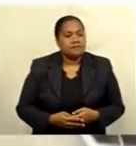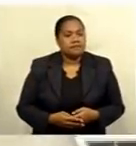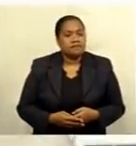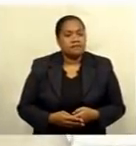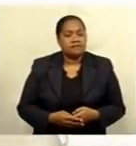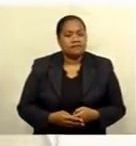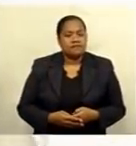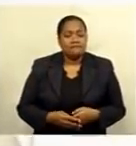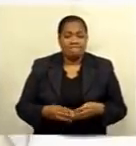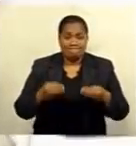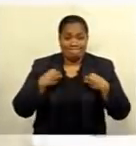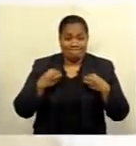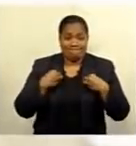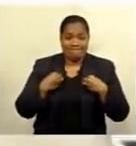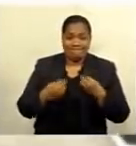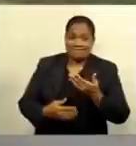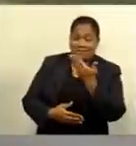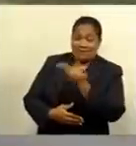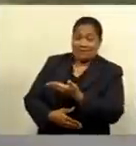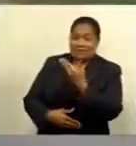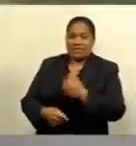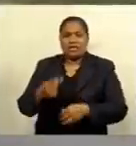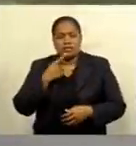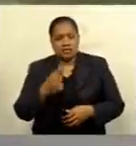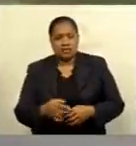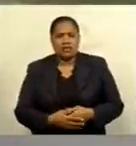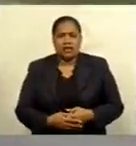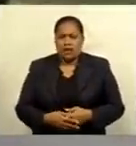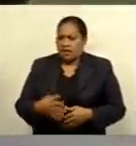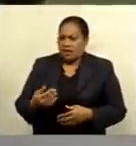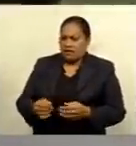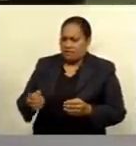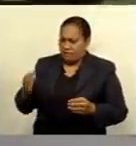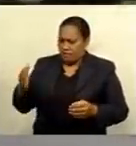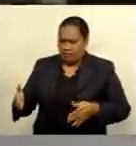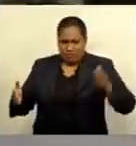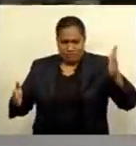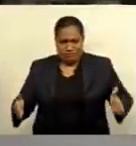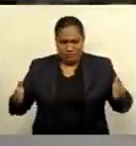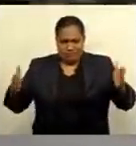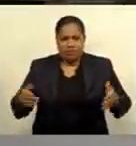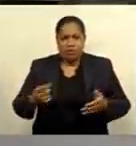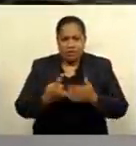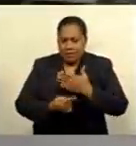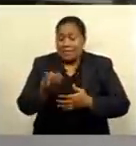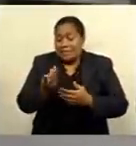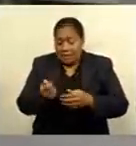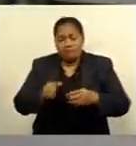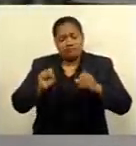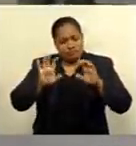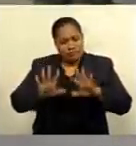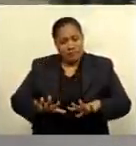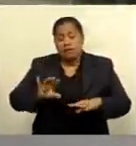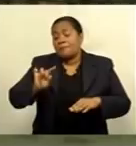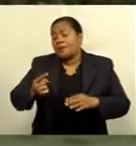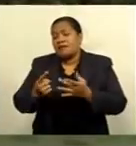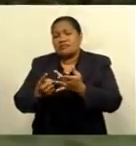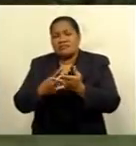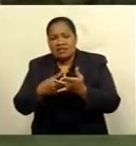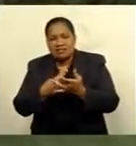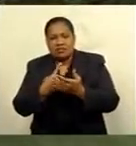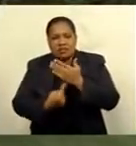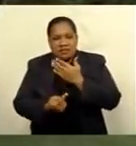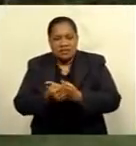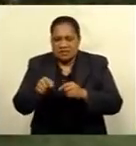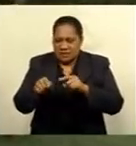Entrepreneur Iliya Cecilimenbao says containment borders and lockdown have been a blessing for some, while others are just itching to be